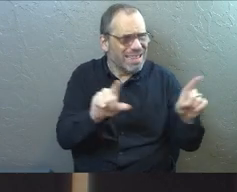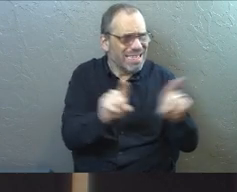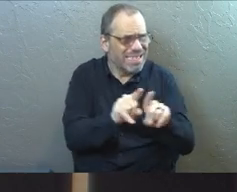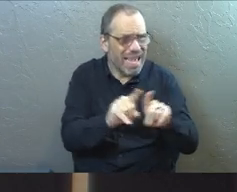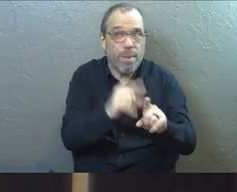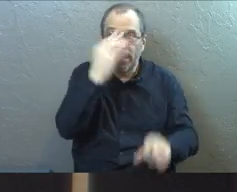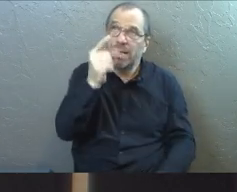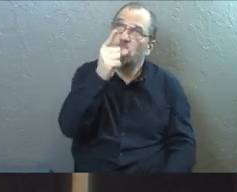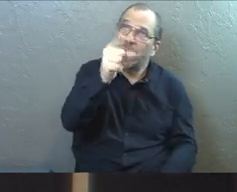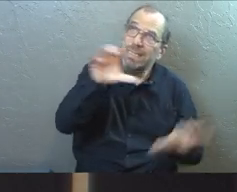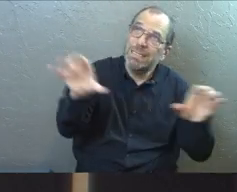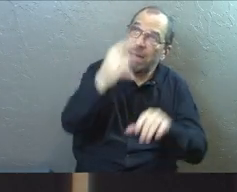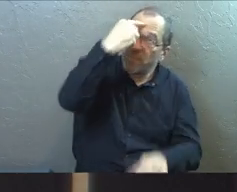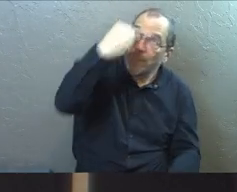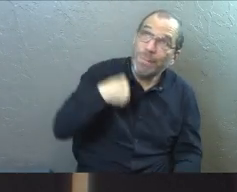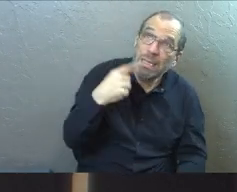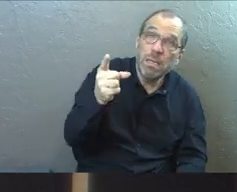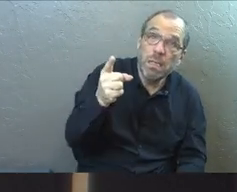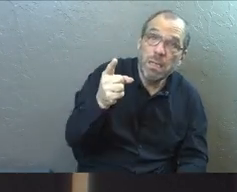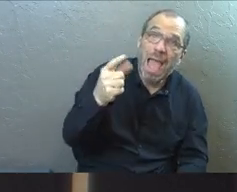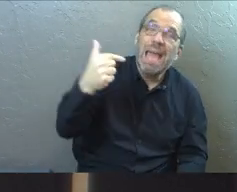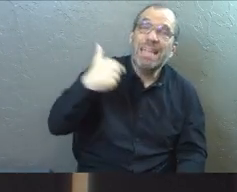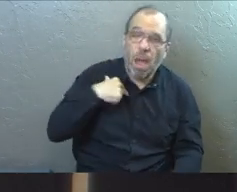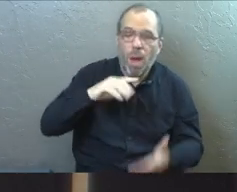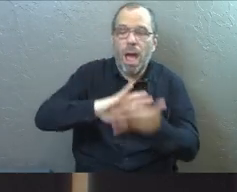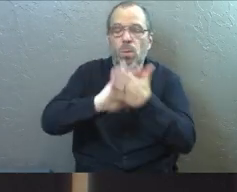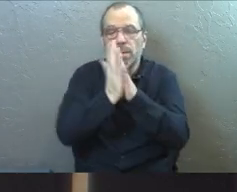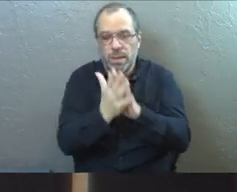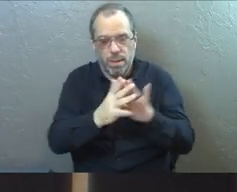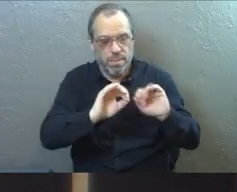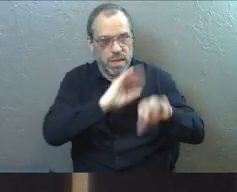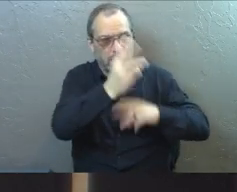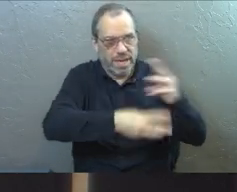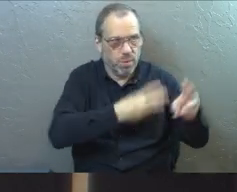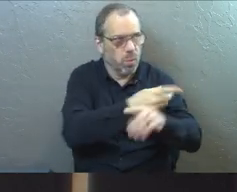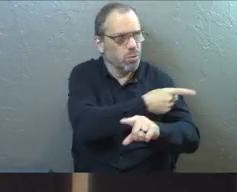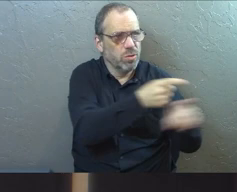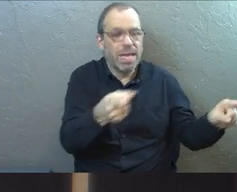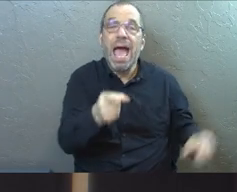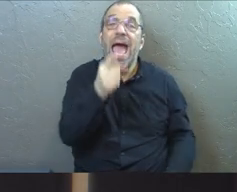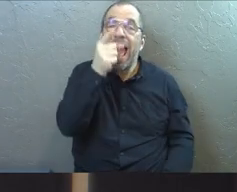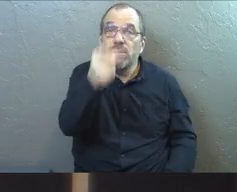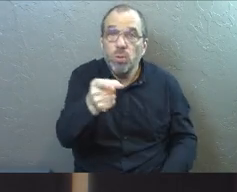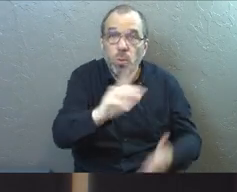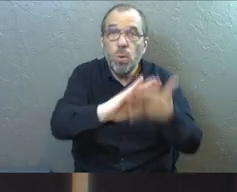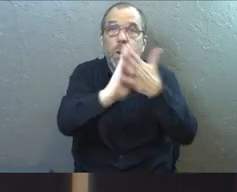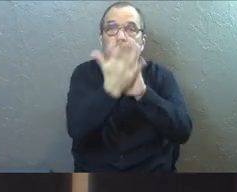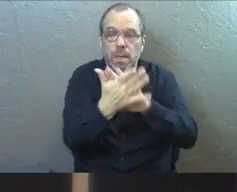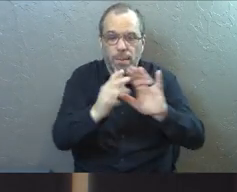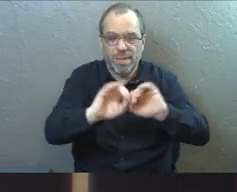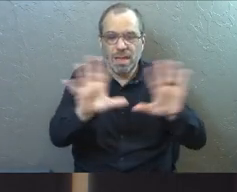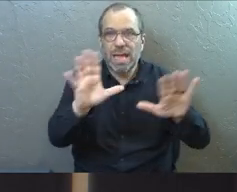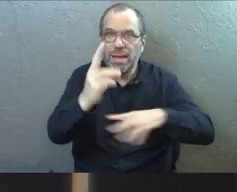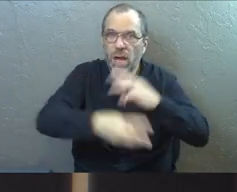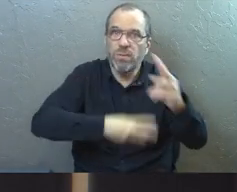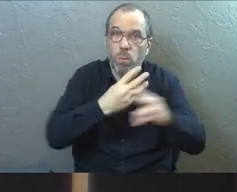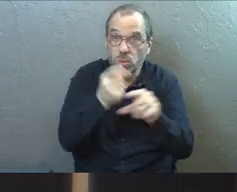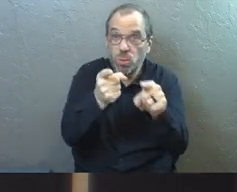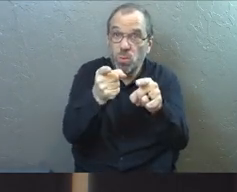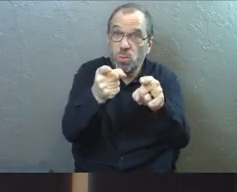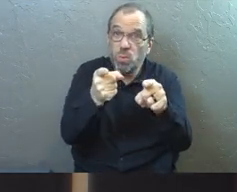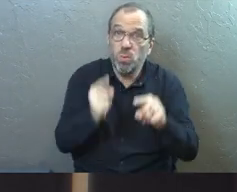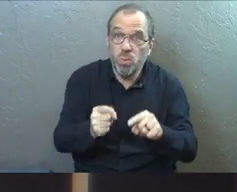because of what he's done for me, now I'm being the light of the world.